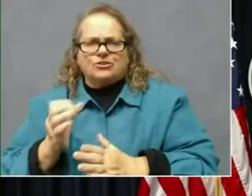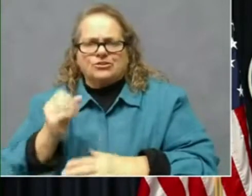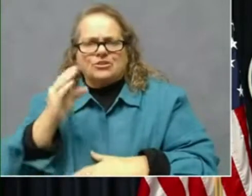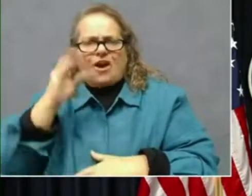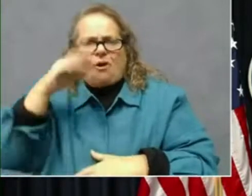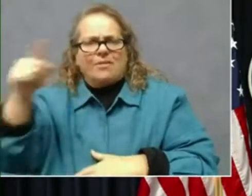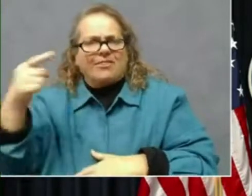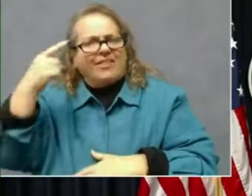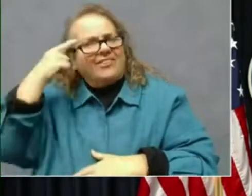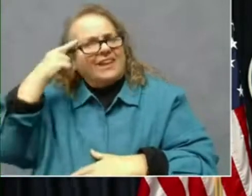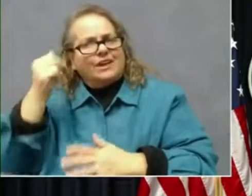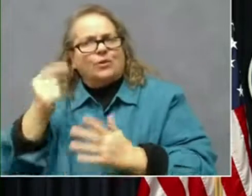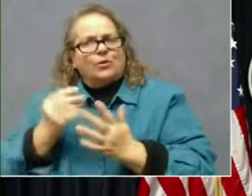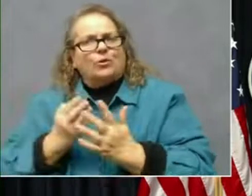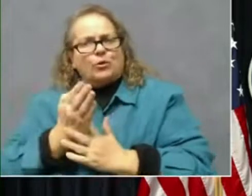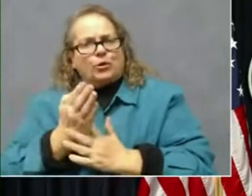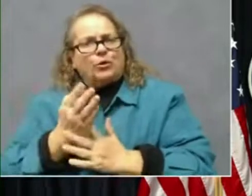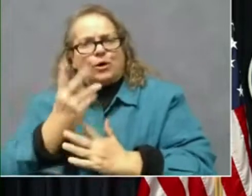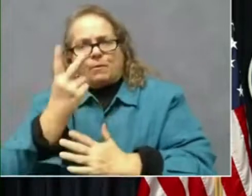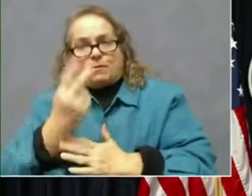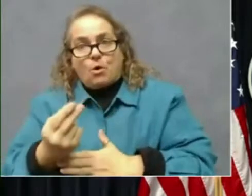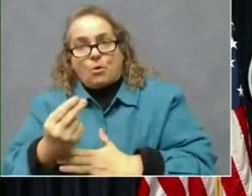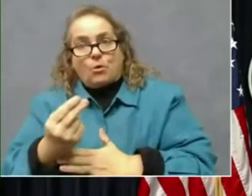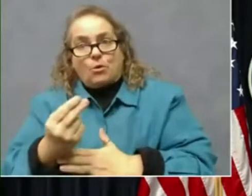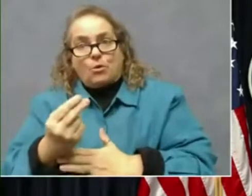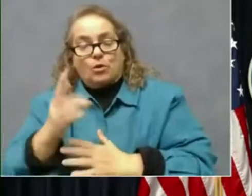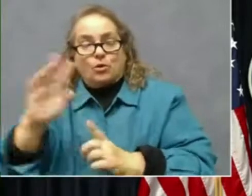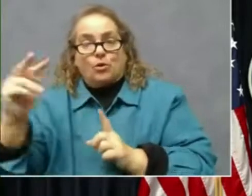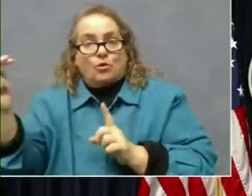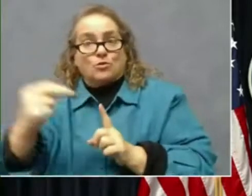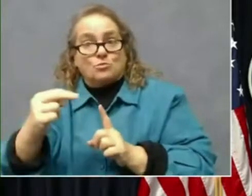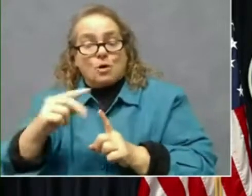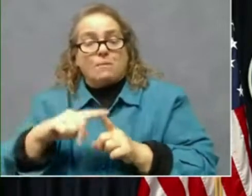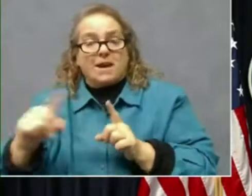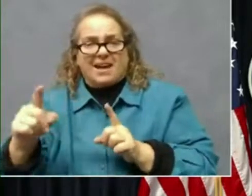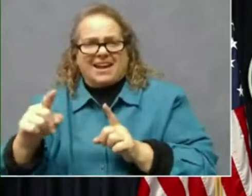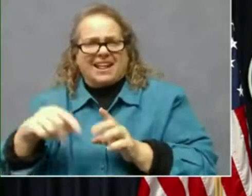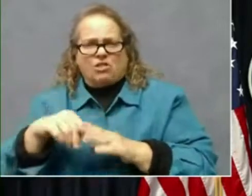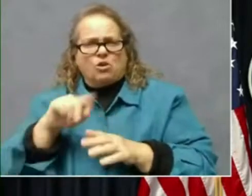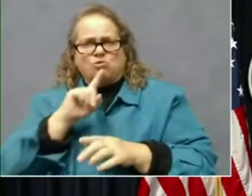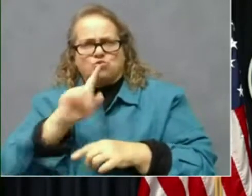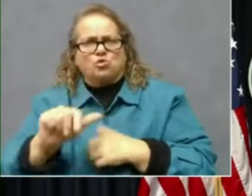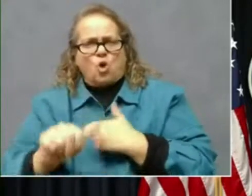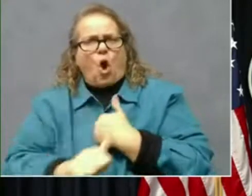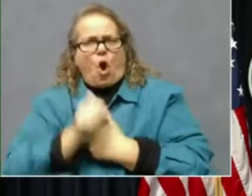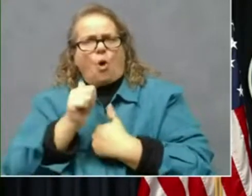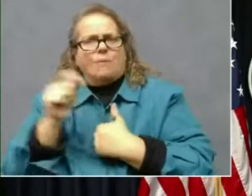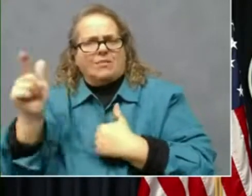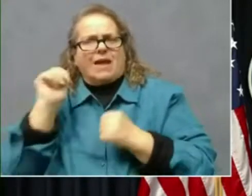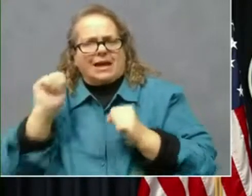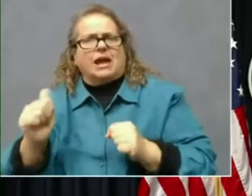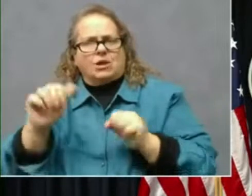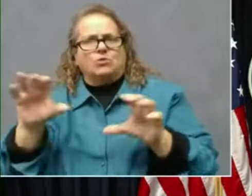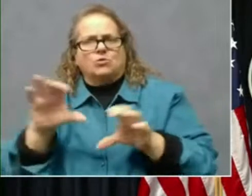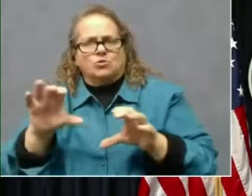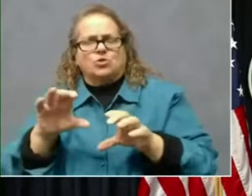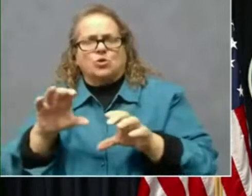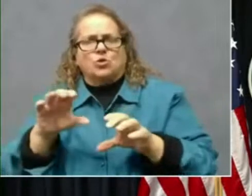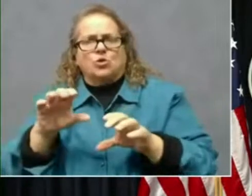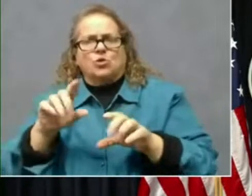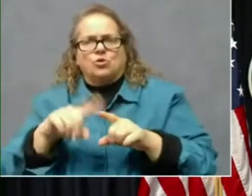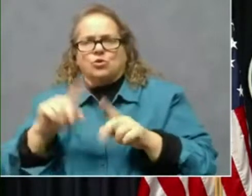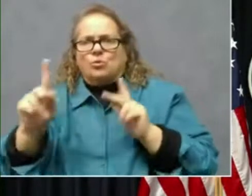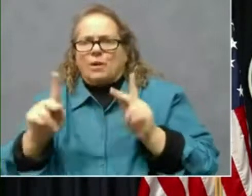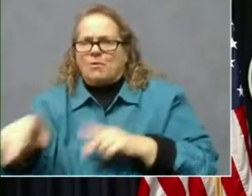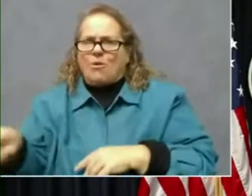through both in, uh, the optics, but mainly in the real harm that it can do, uh, to, to folks out there. And, and, and why